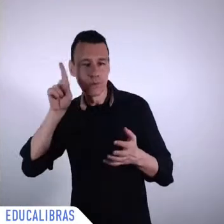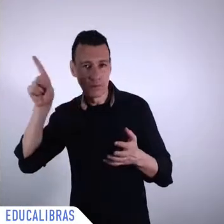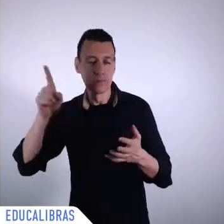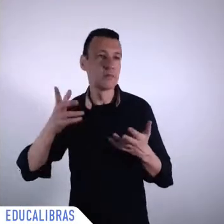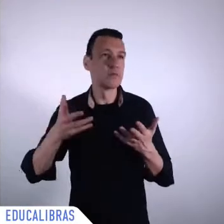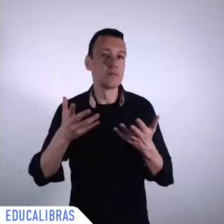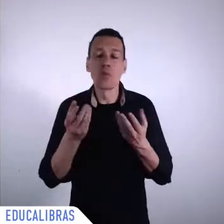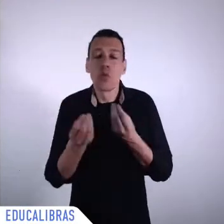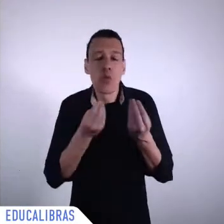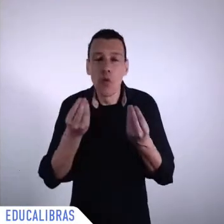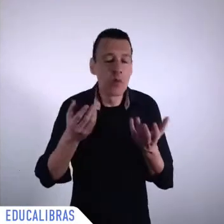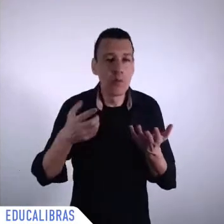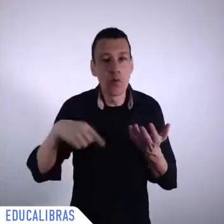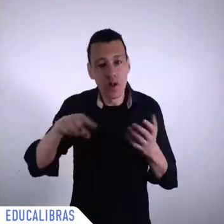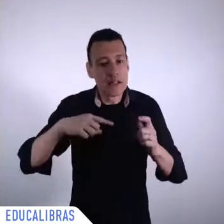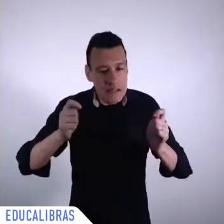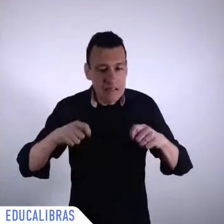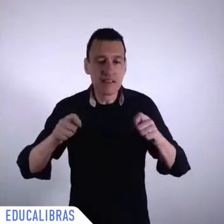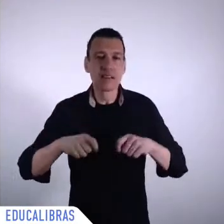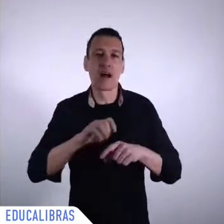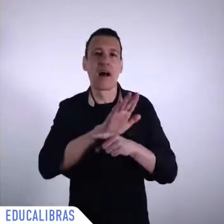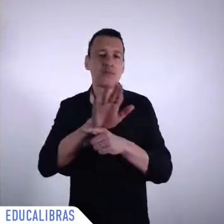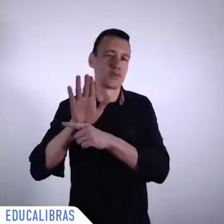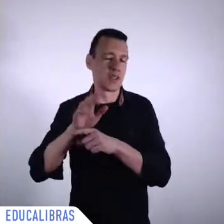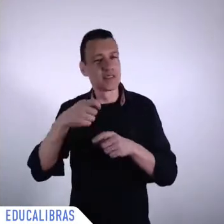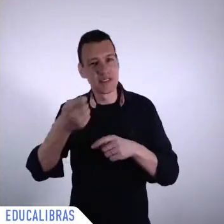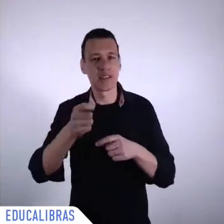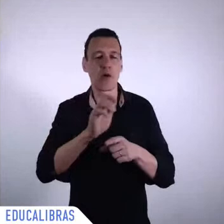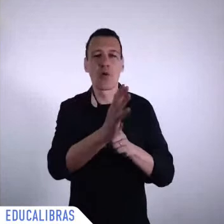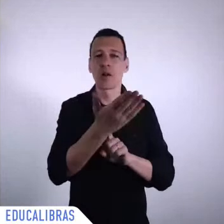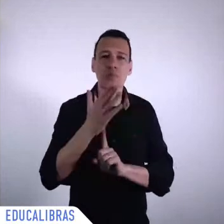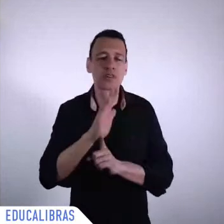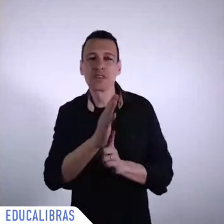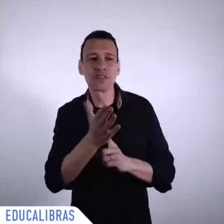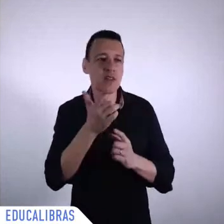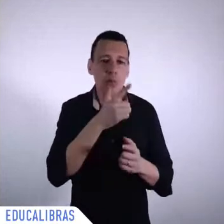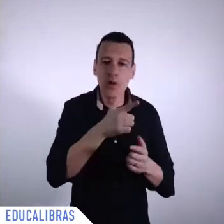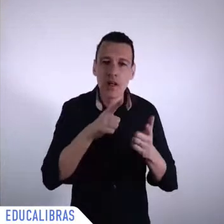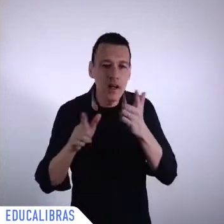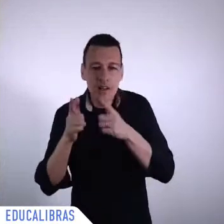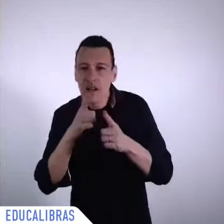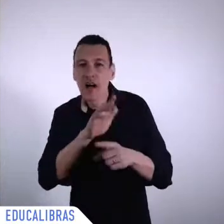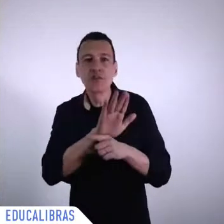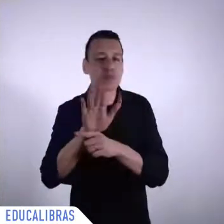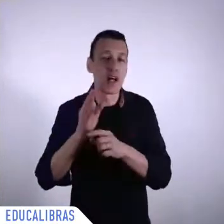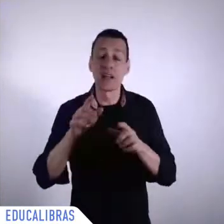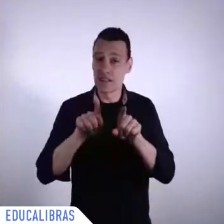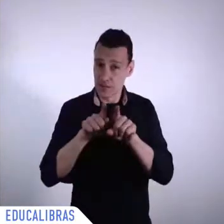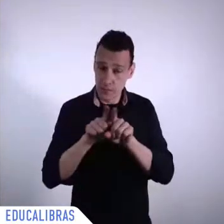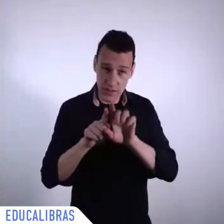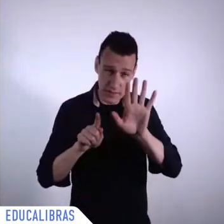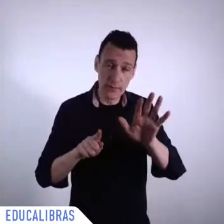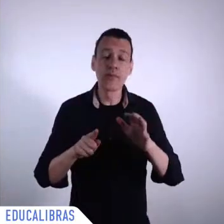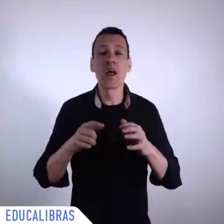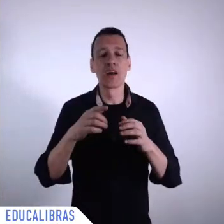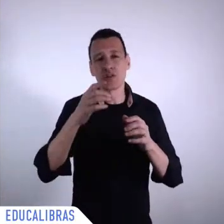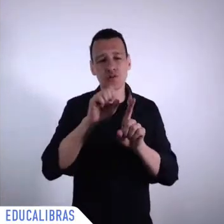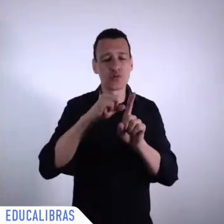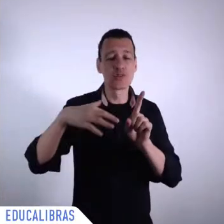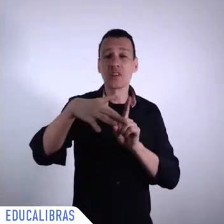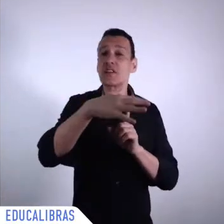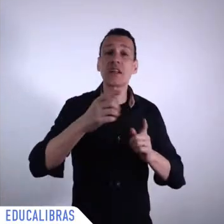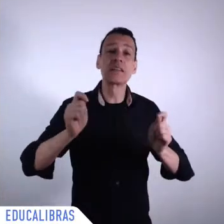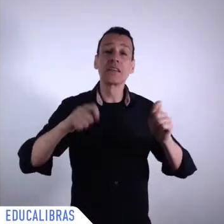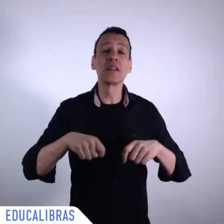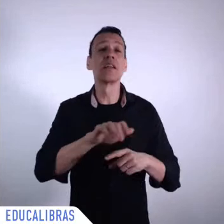be the role of civil society. How can we trust civil society groups to play